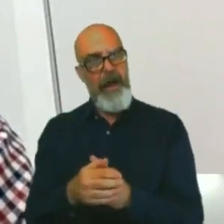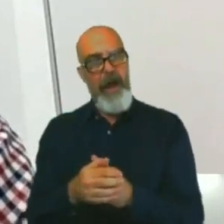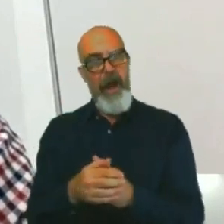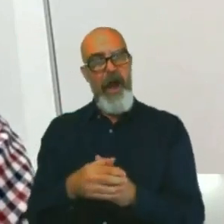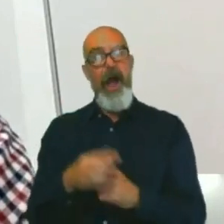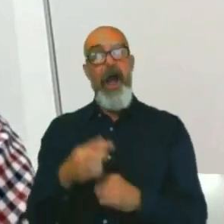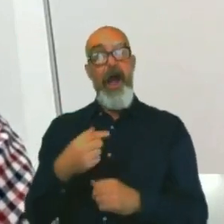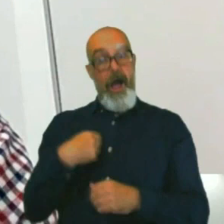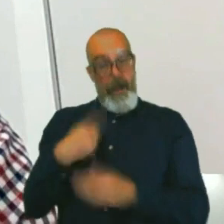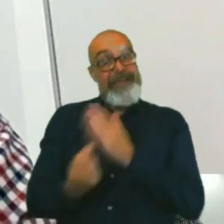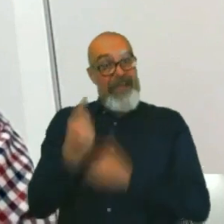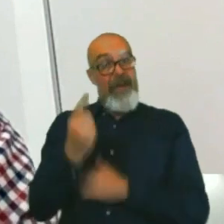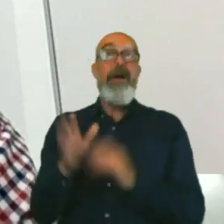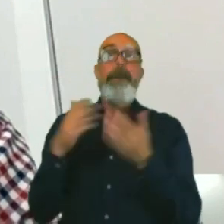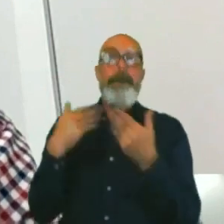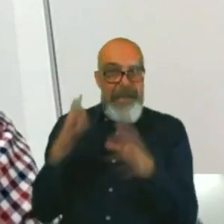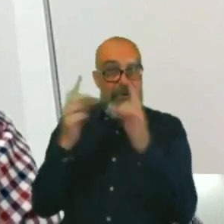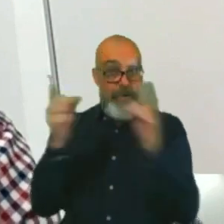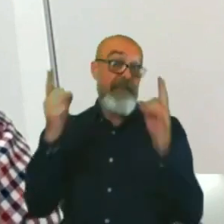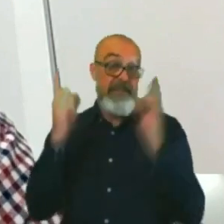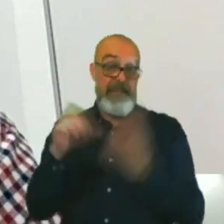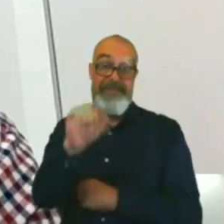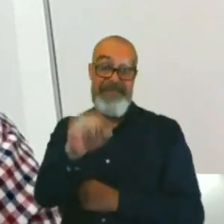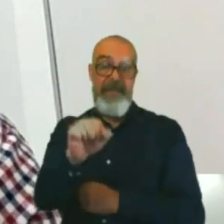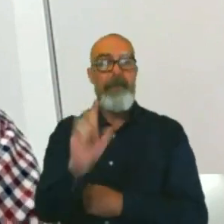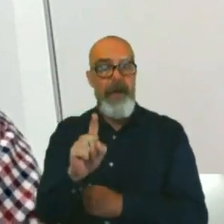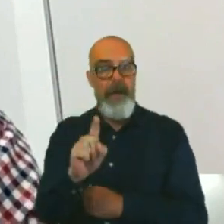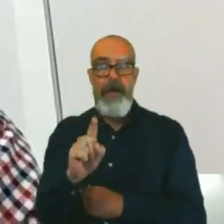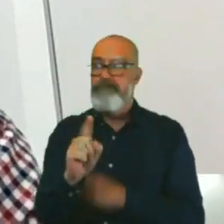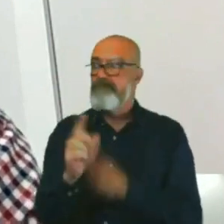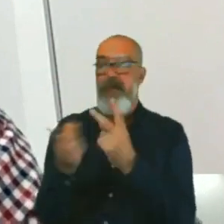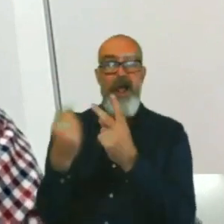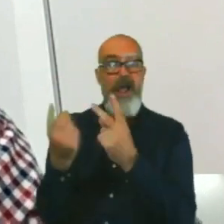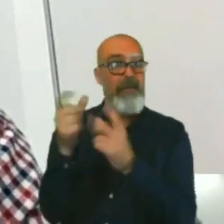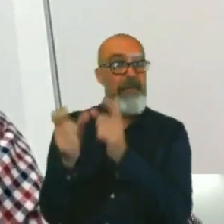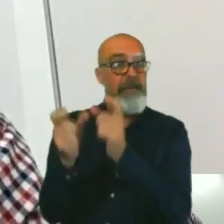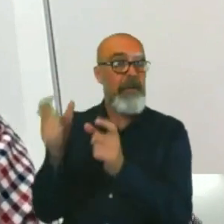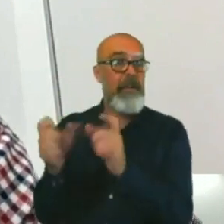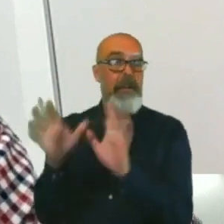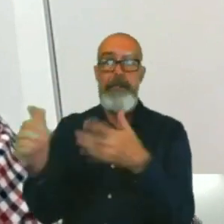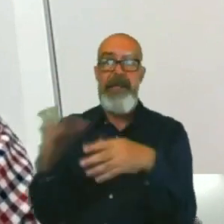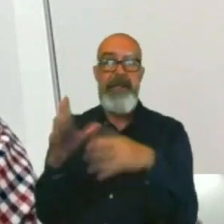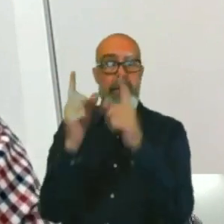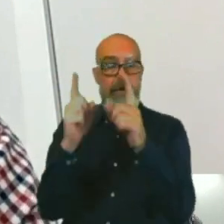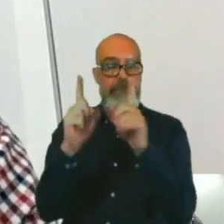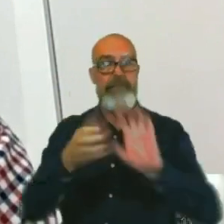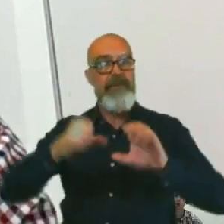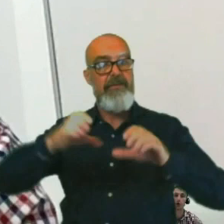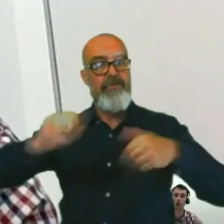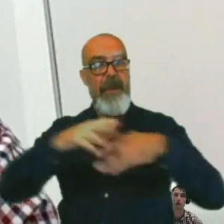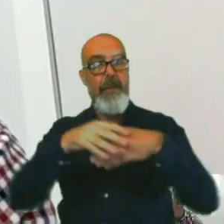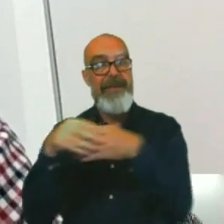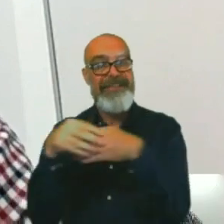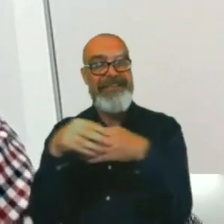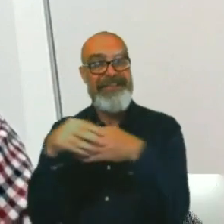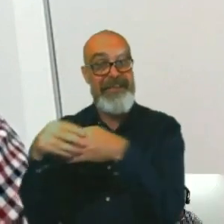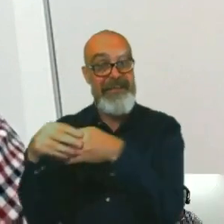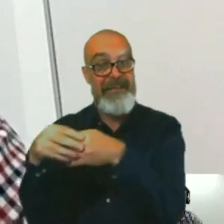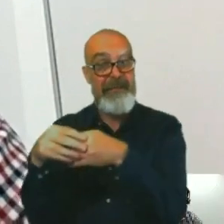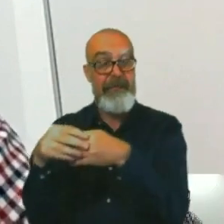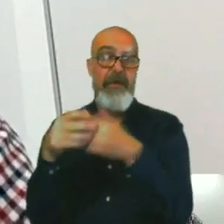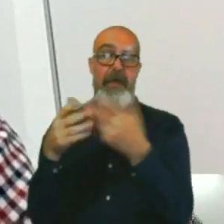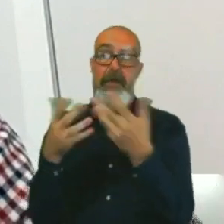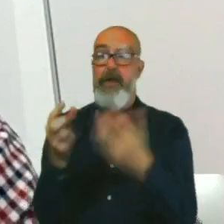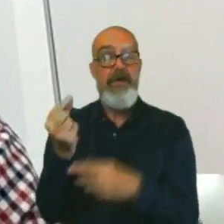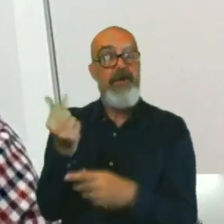but I know people who have done degree apprenticeships through some companies who specialise in medical